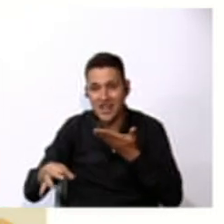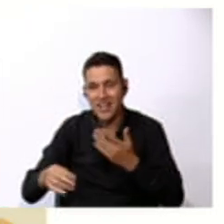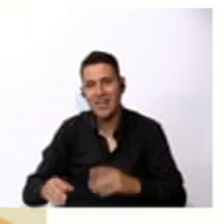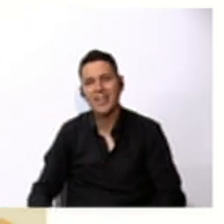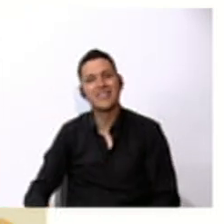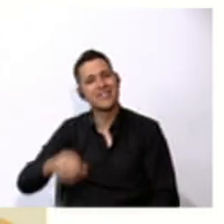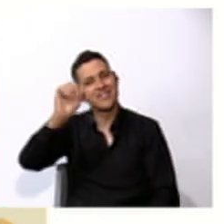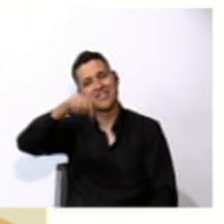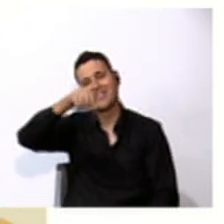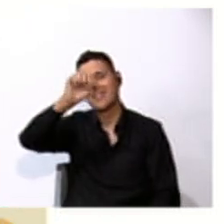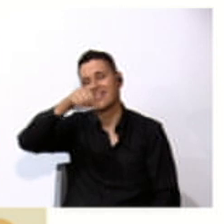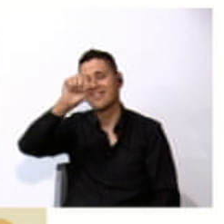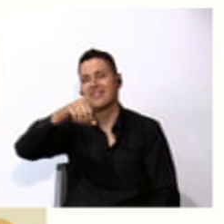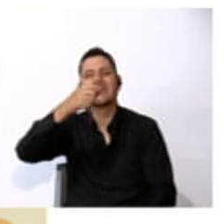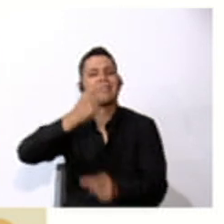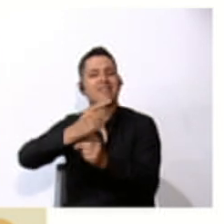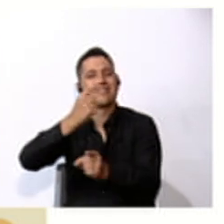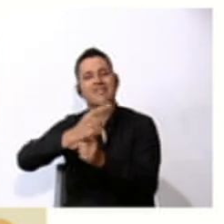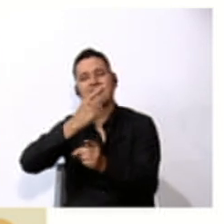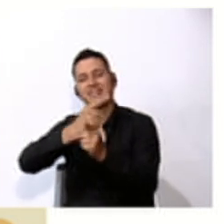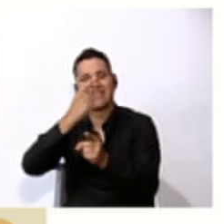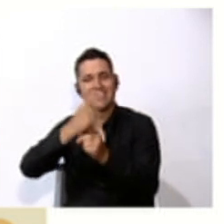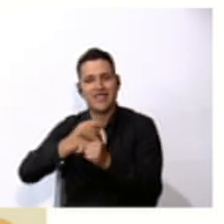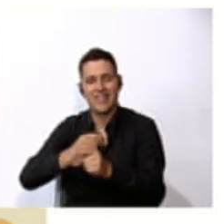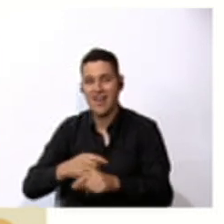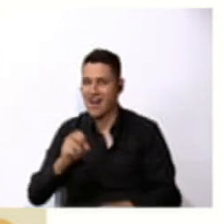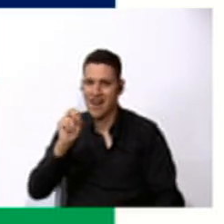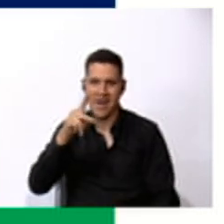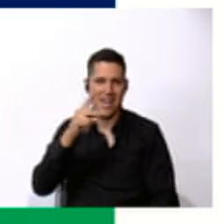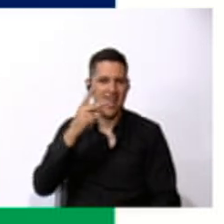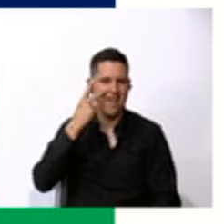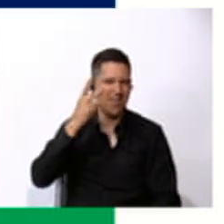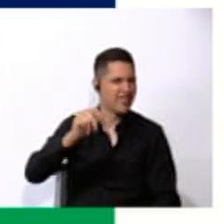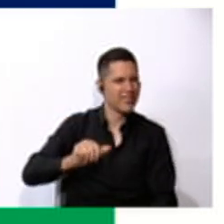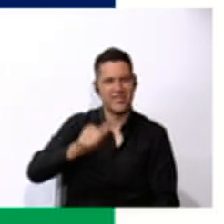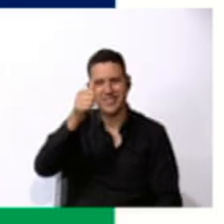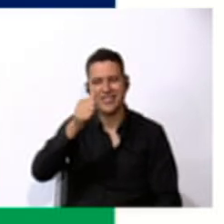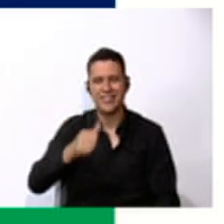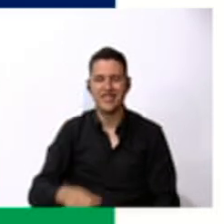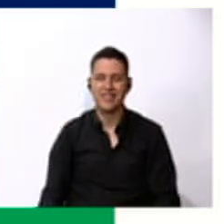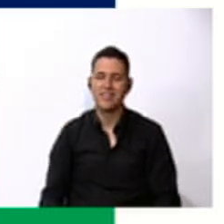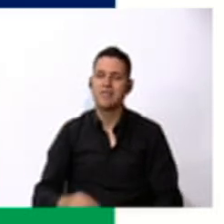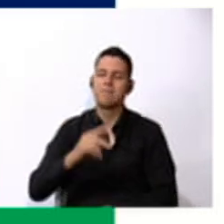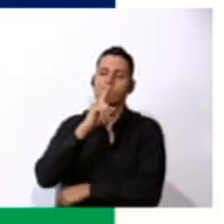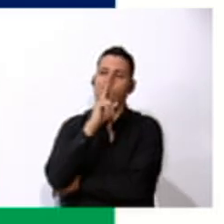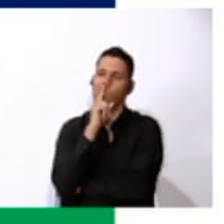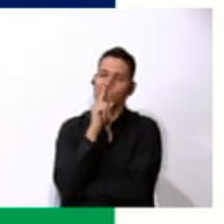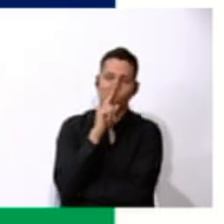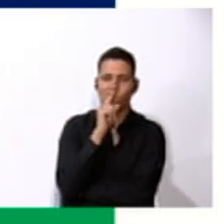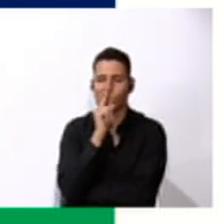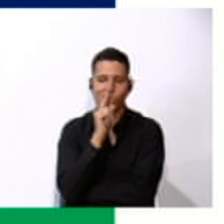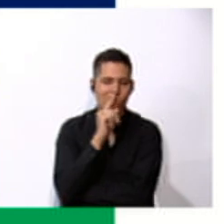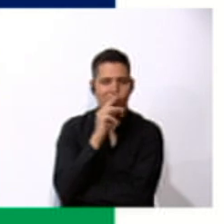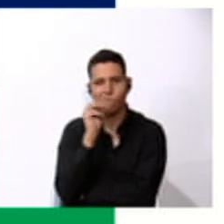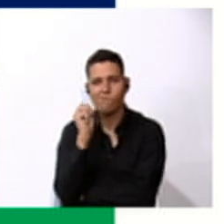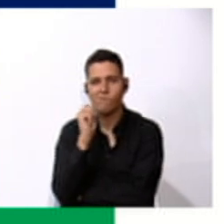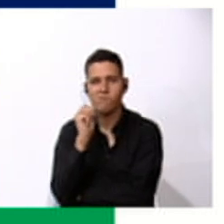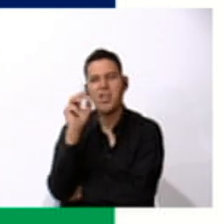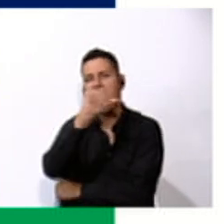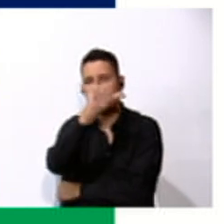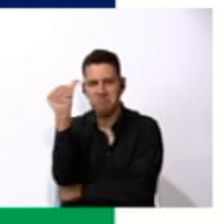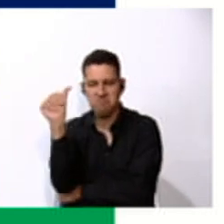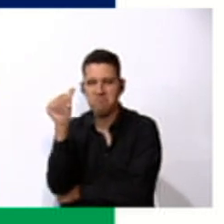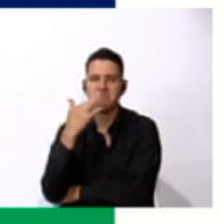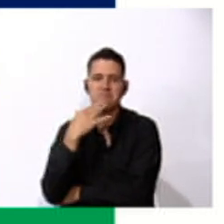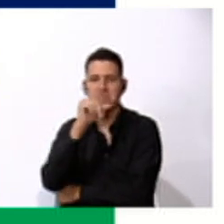Yes, very good. Let's see another one. Hmm, blue. Color